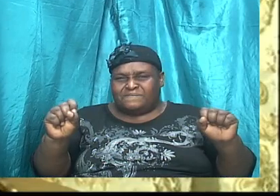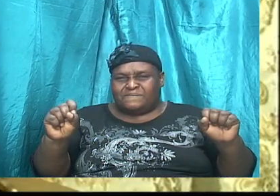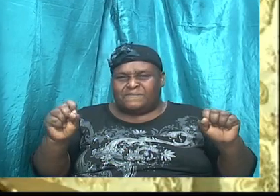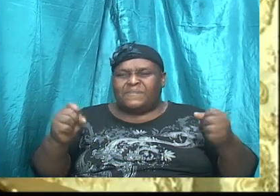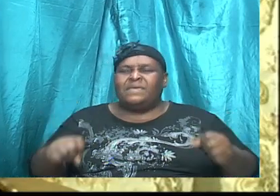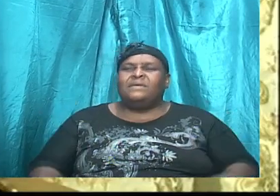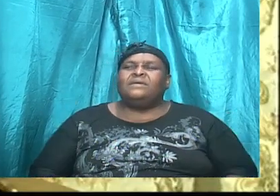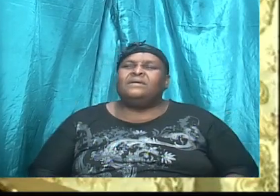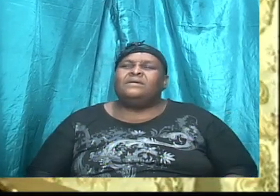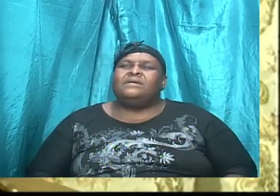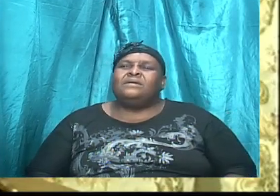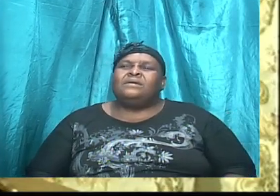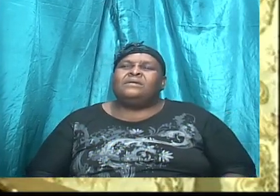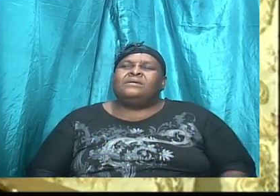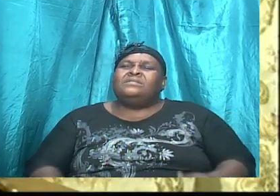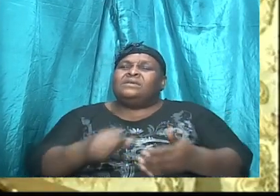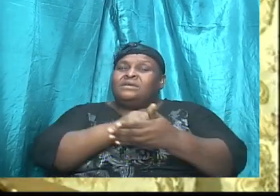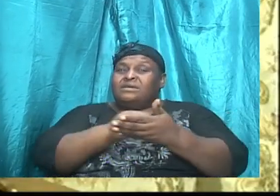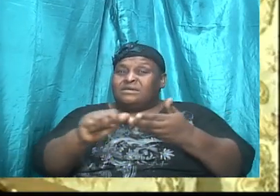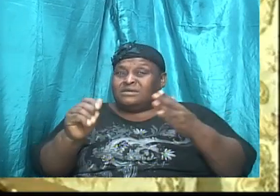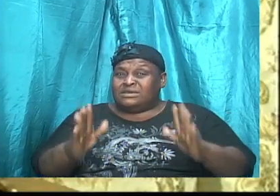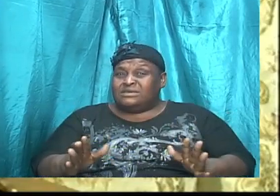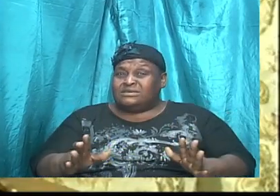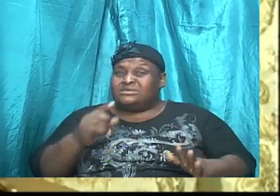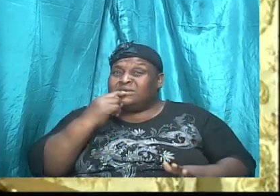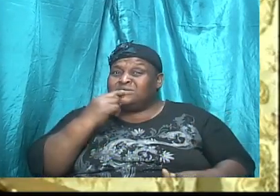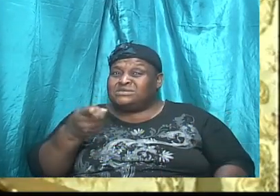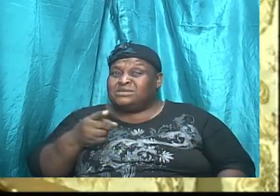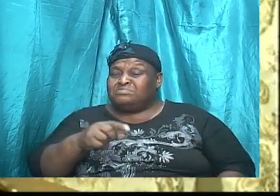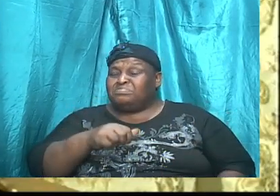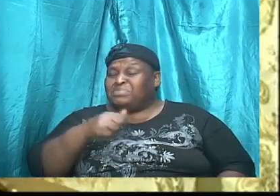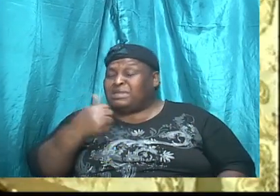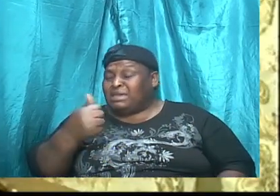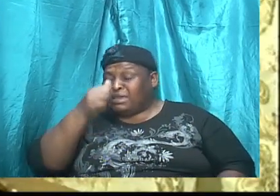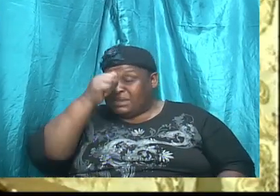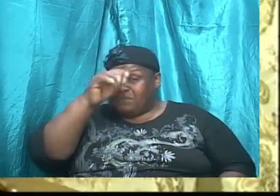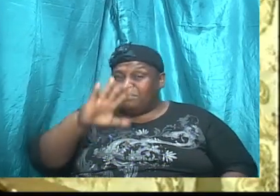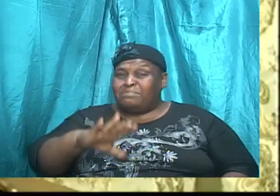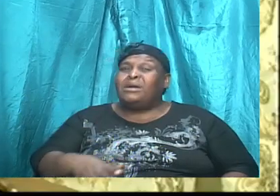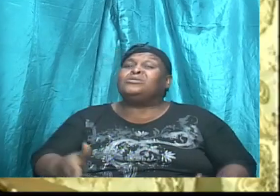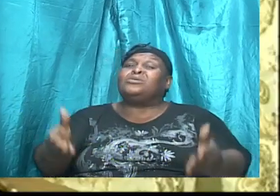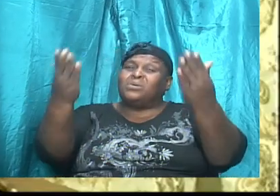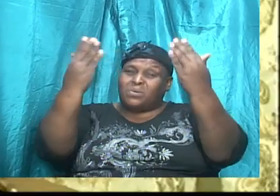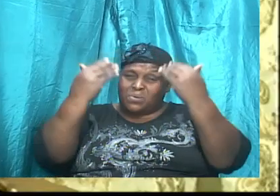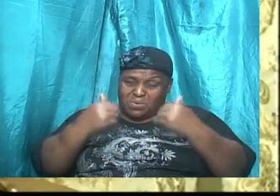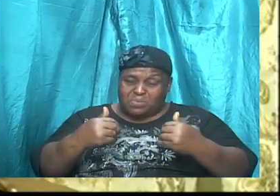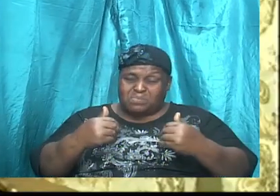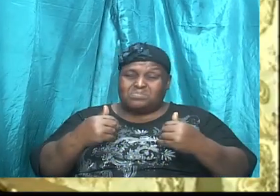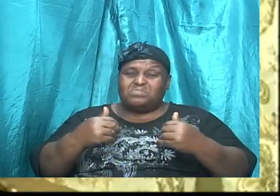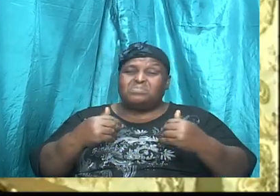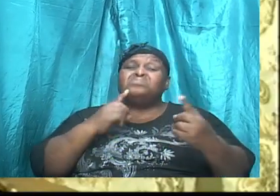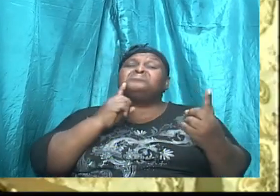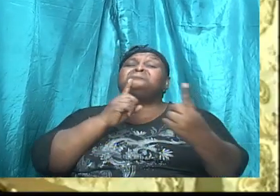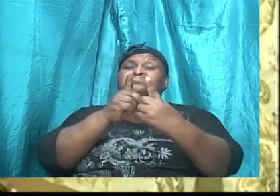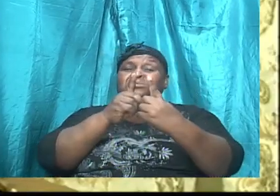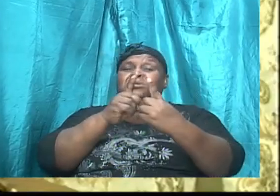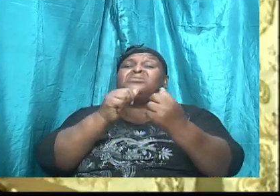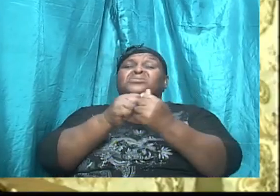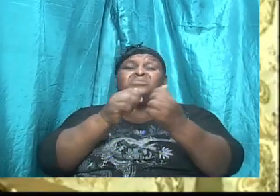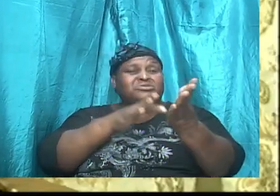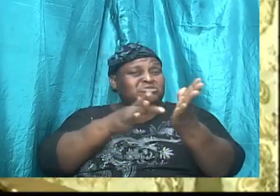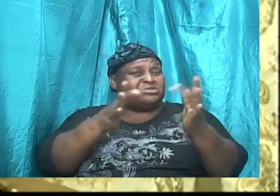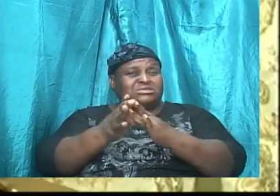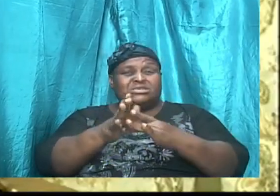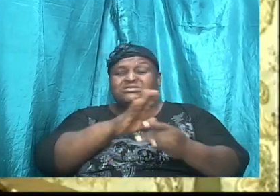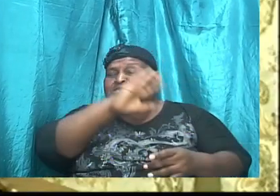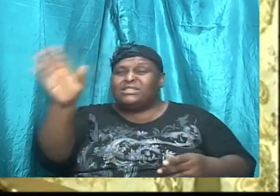saying says that, you know, any man that come in contact with Jesus, they would